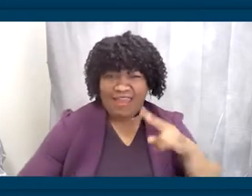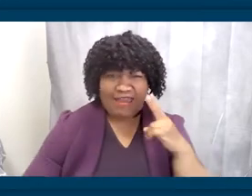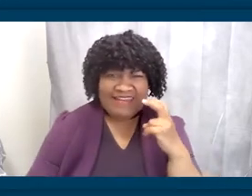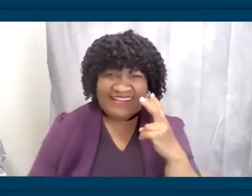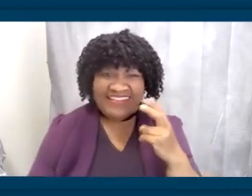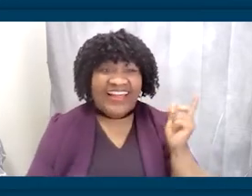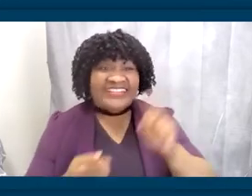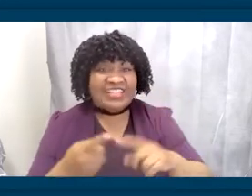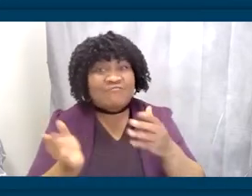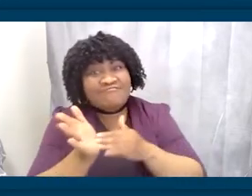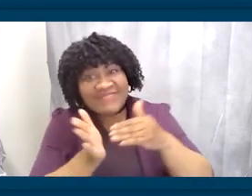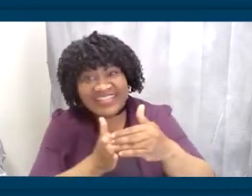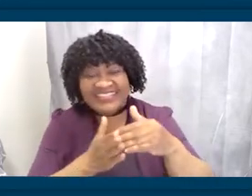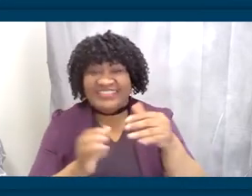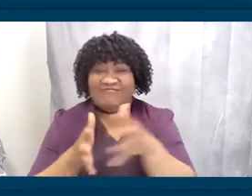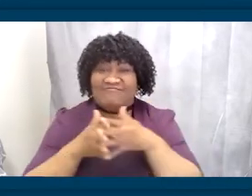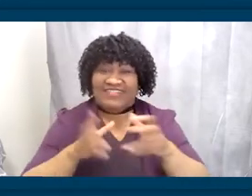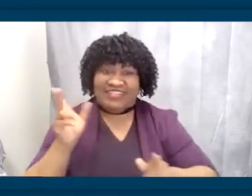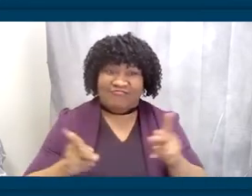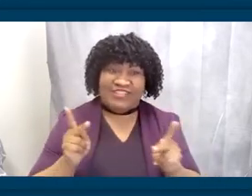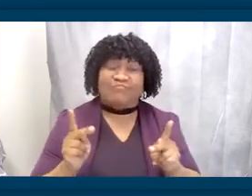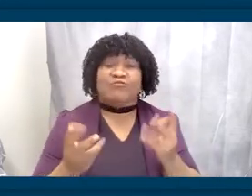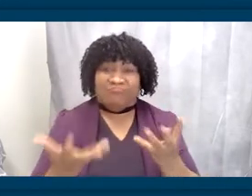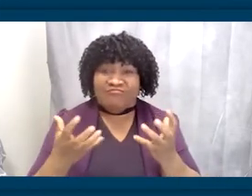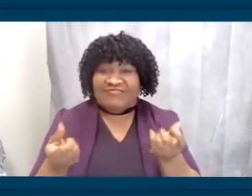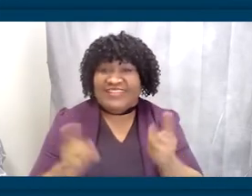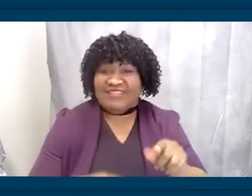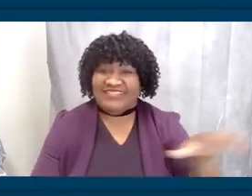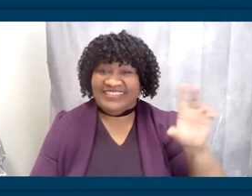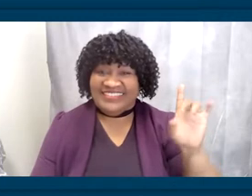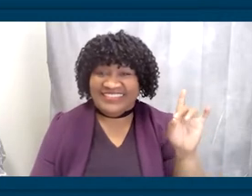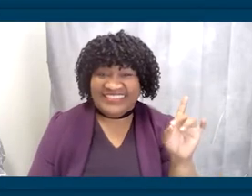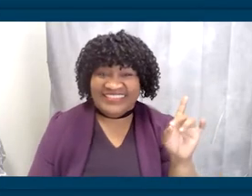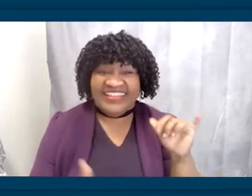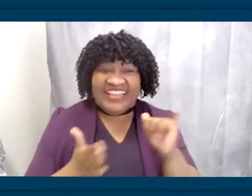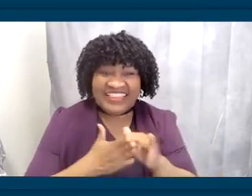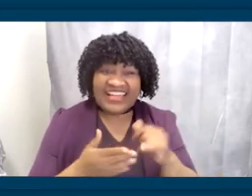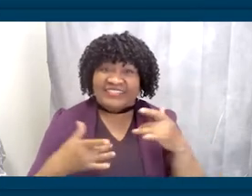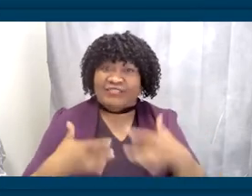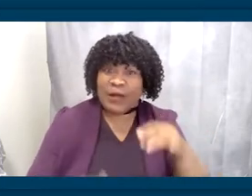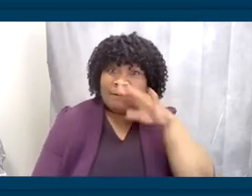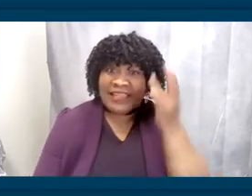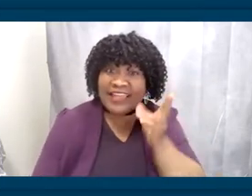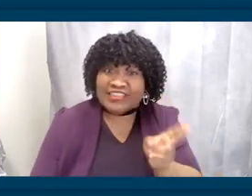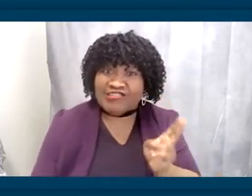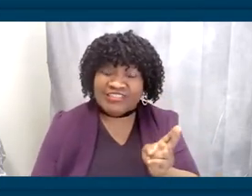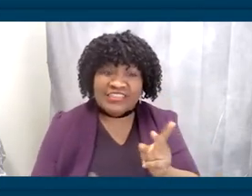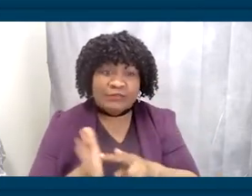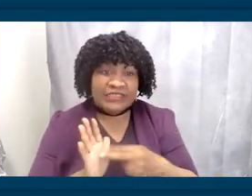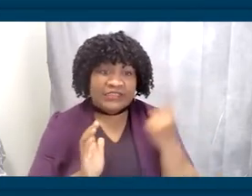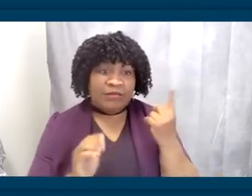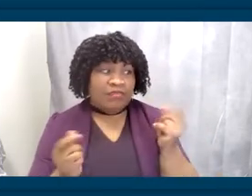the thing about Black history. It's not something that just happens. It's not just a story of legends like Dr. King or Rosa Parks.